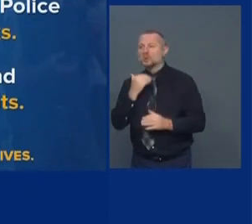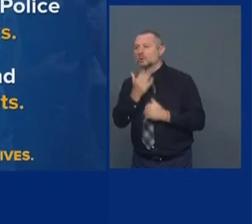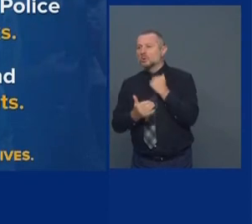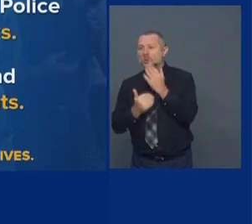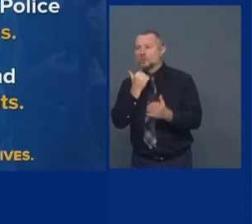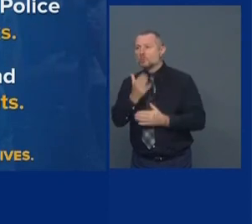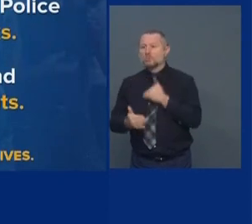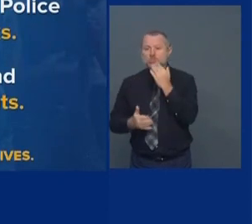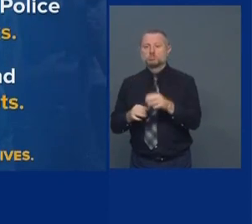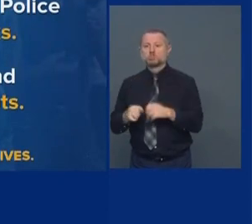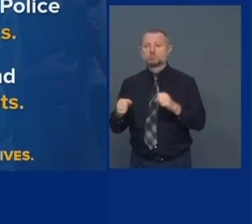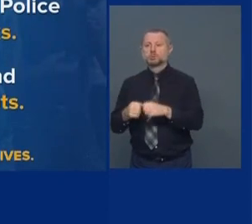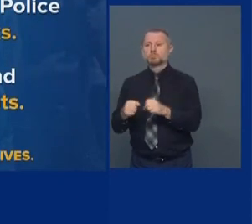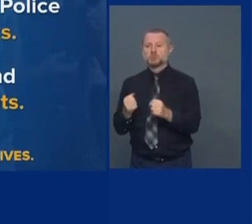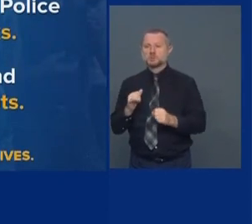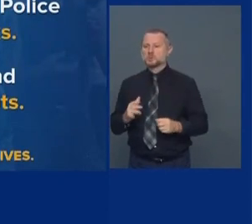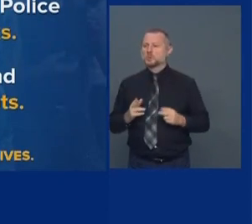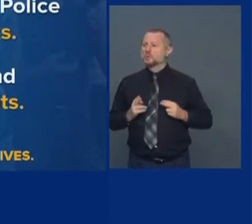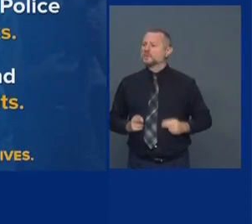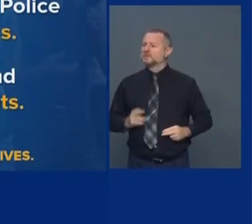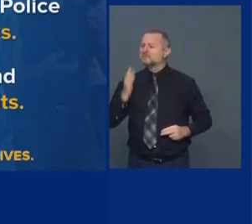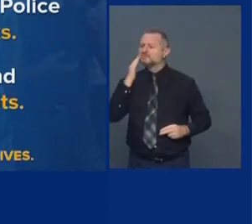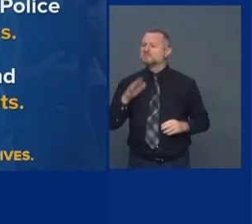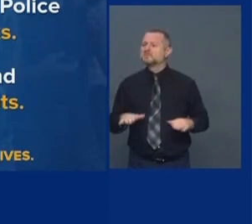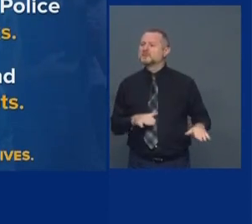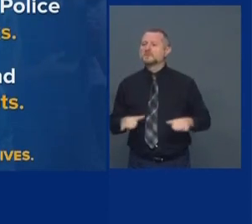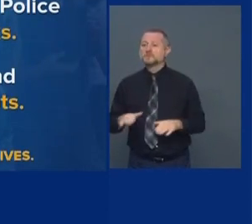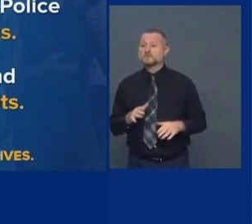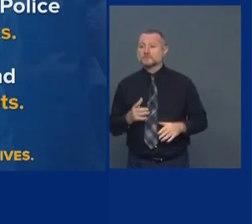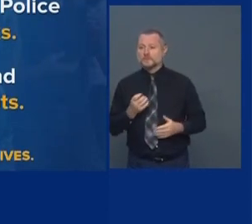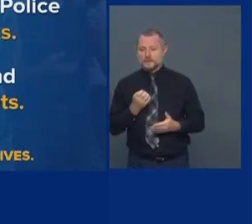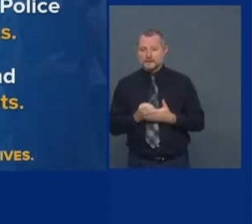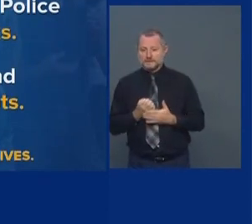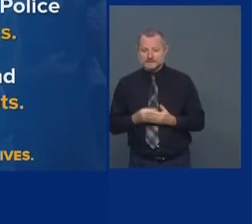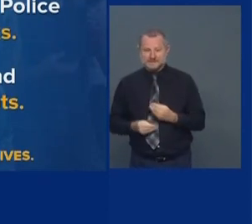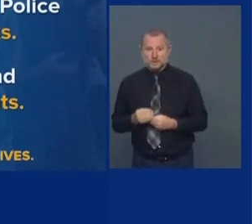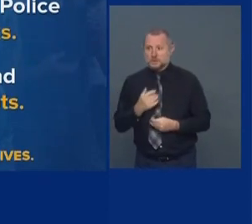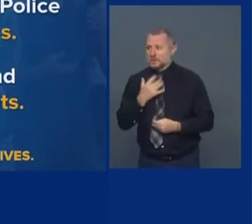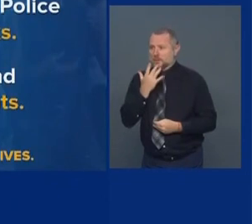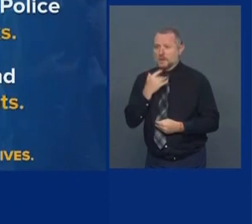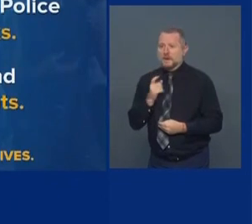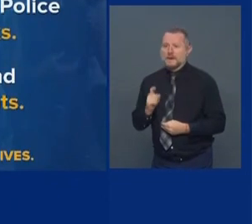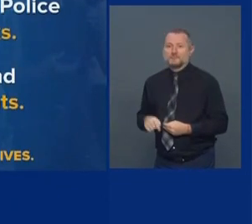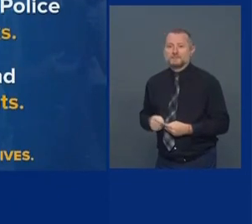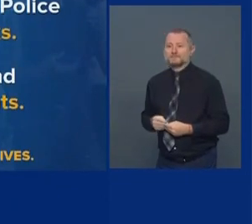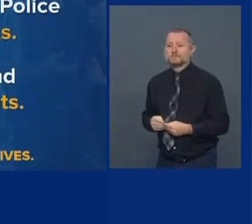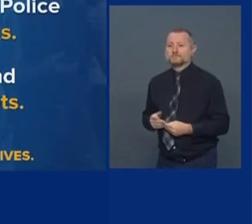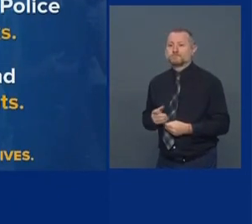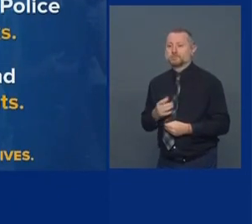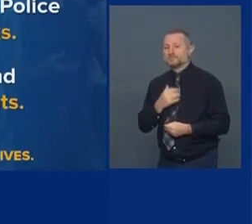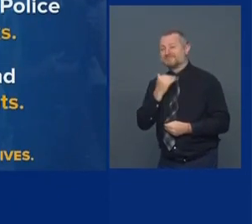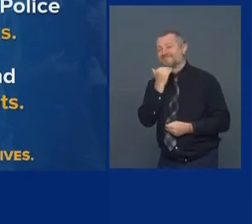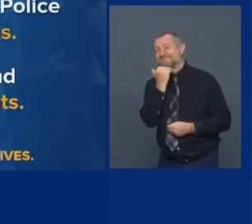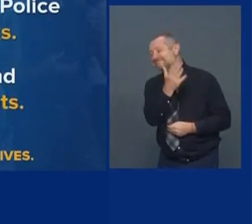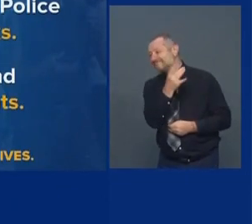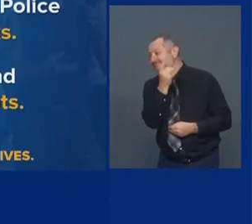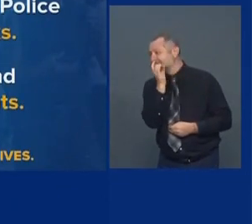And if they can increase economic activity by violating a rule and nobody's going to catch them,